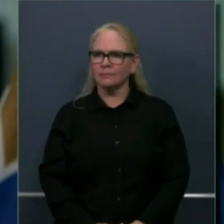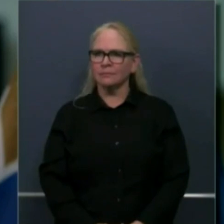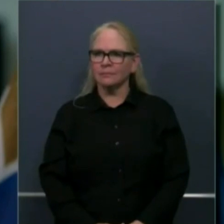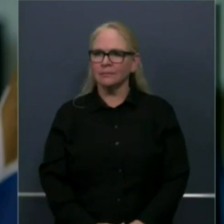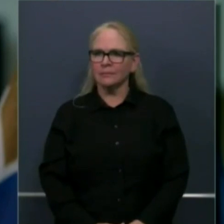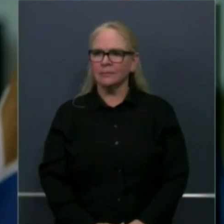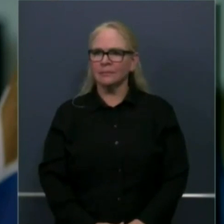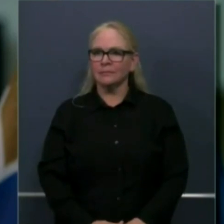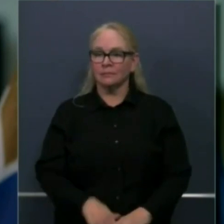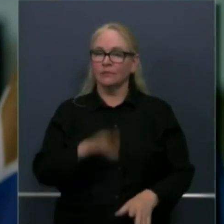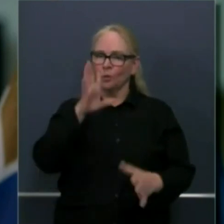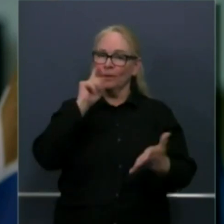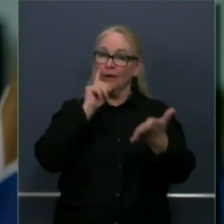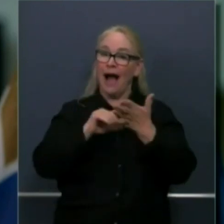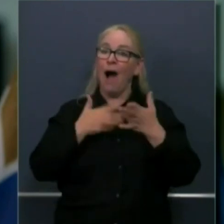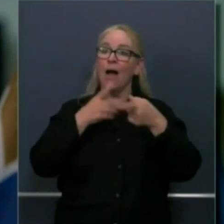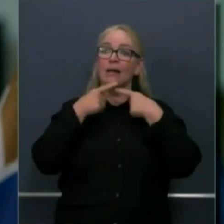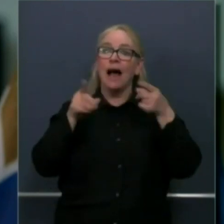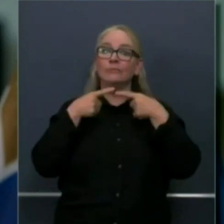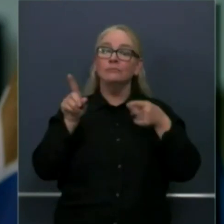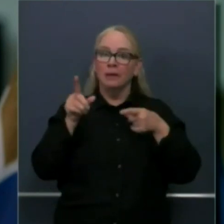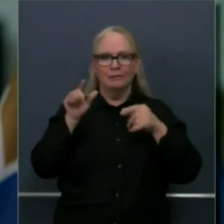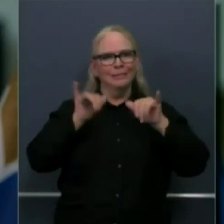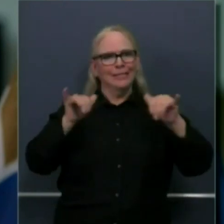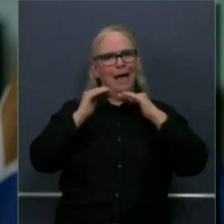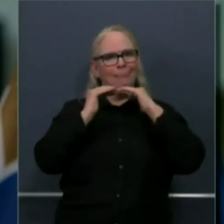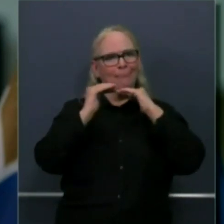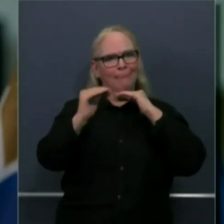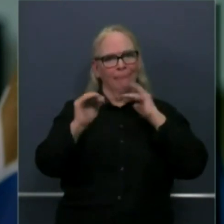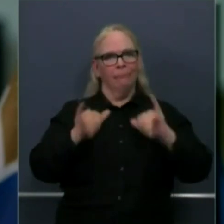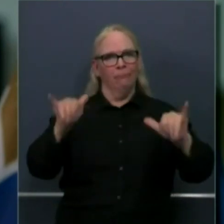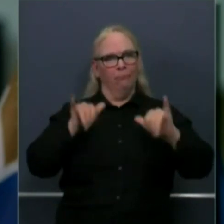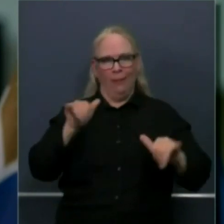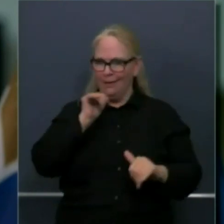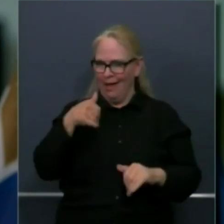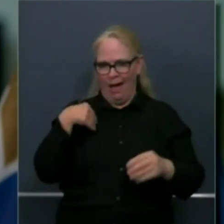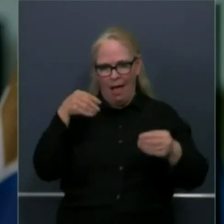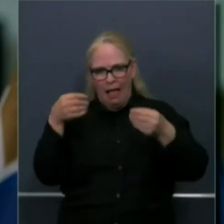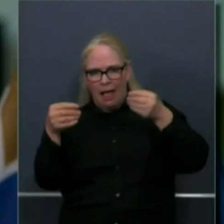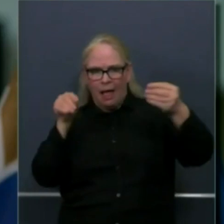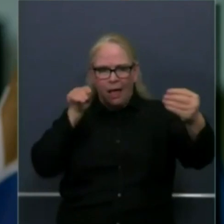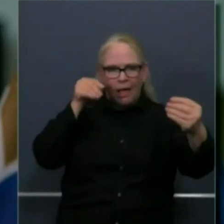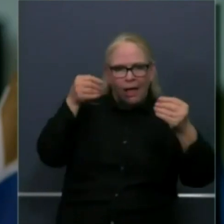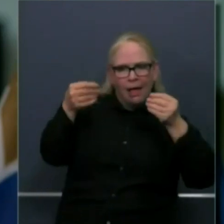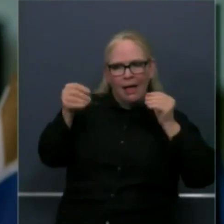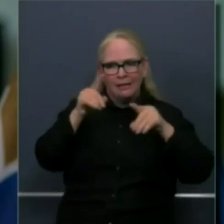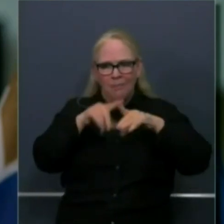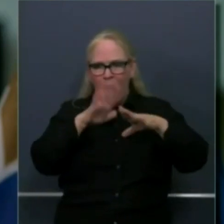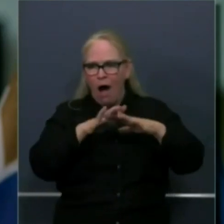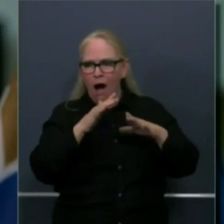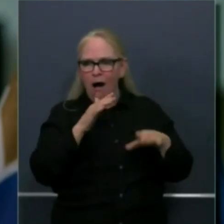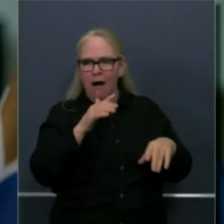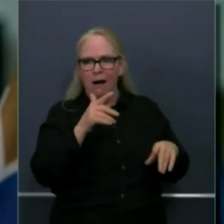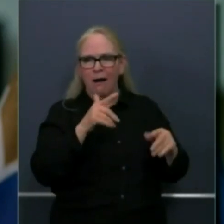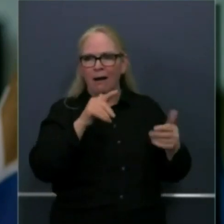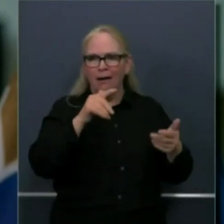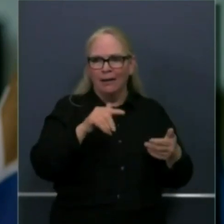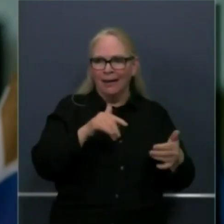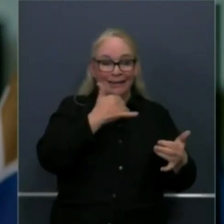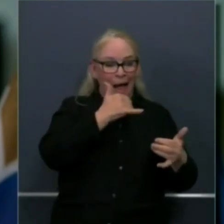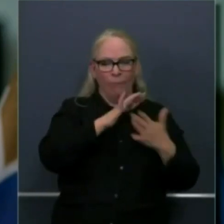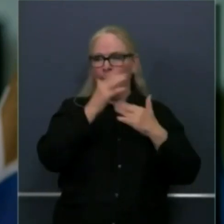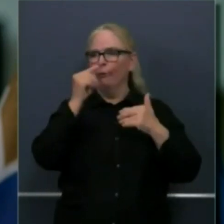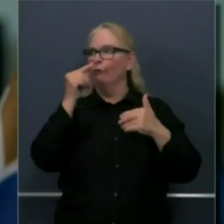conditions present themselves as indicators uh turn from yellow to green uh we'll be updating our site on a fairly